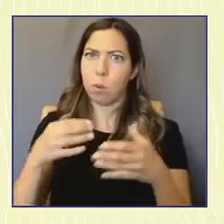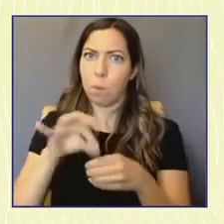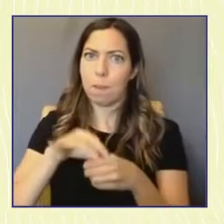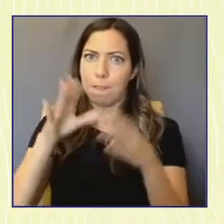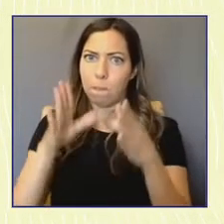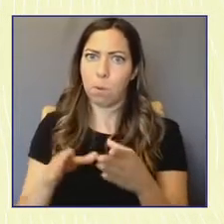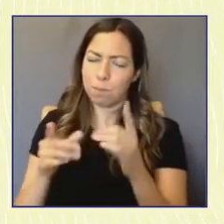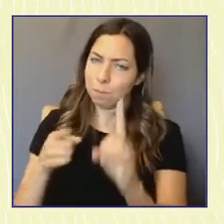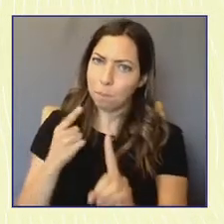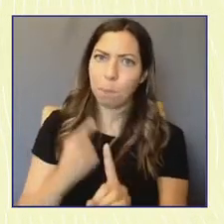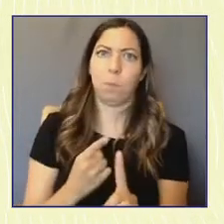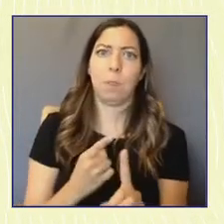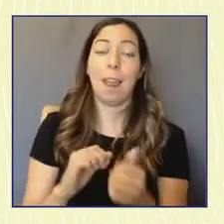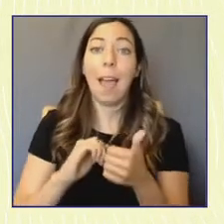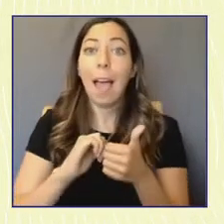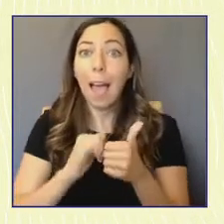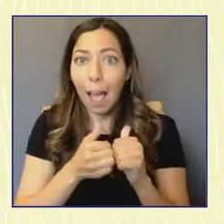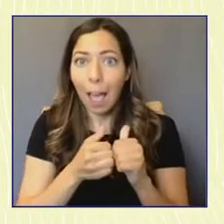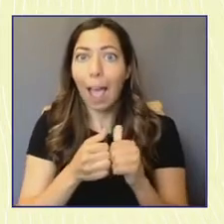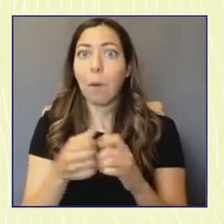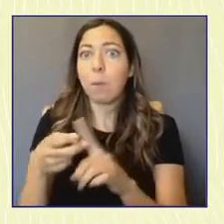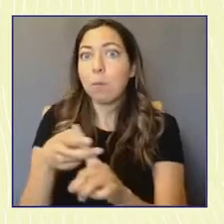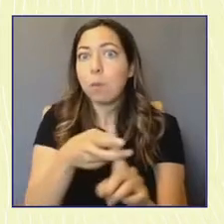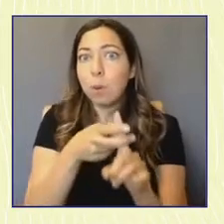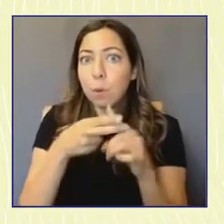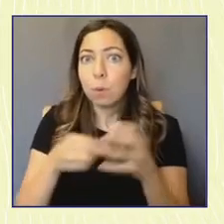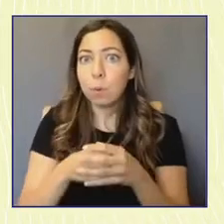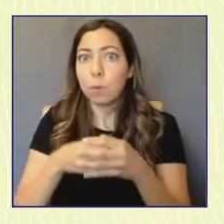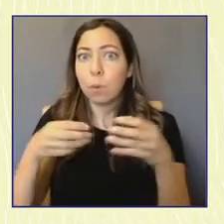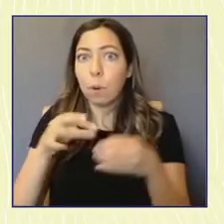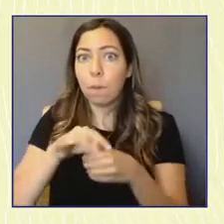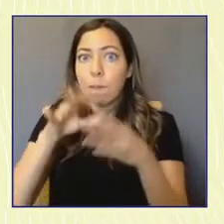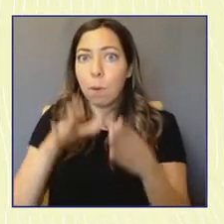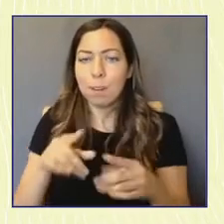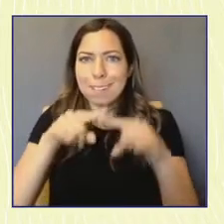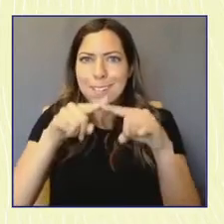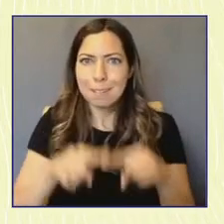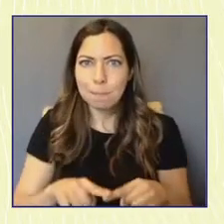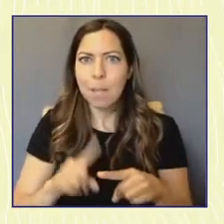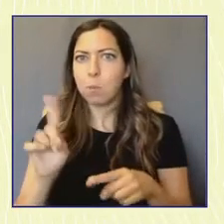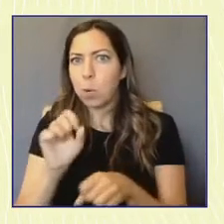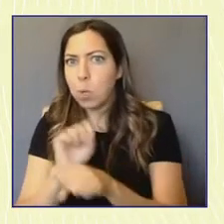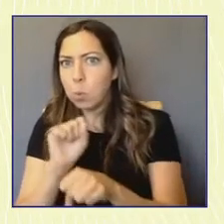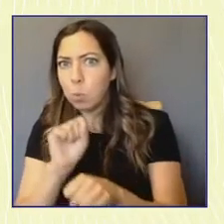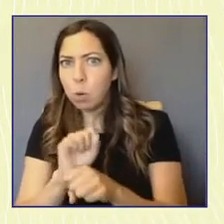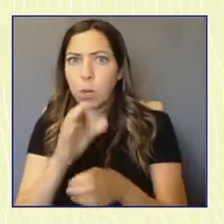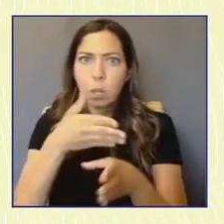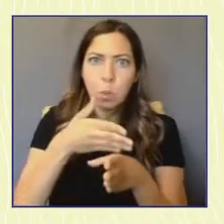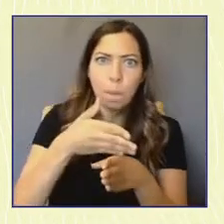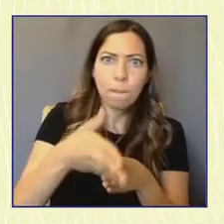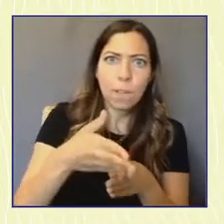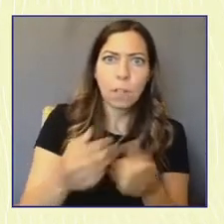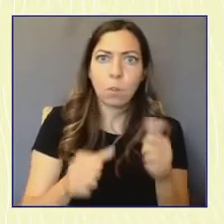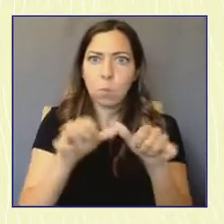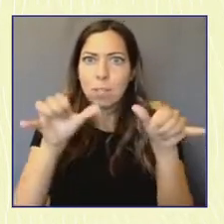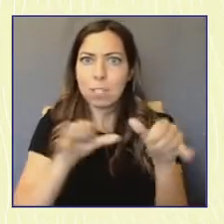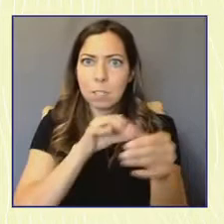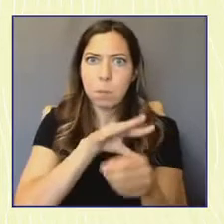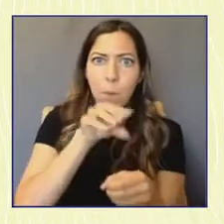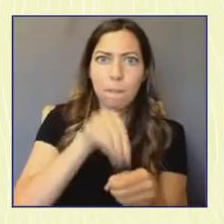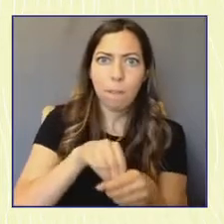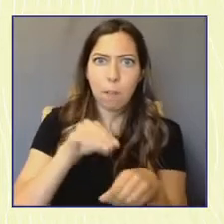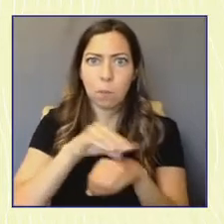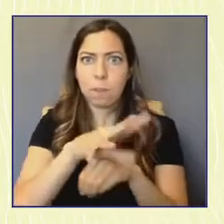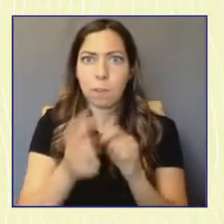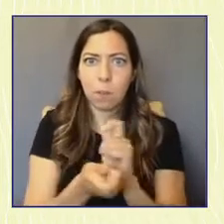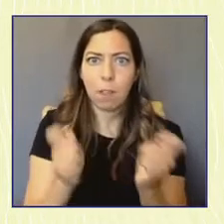each of us does that depends on who we are, where we work, what fields, communities and institutions we can influence to do this work. You heard from